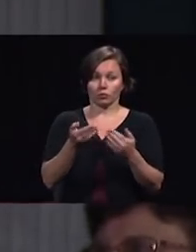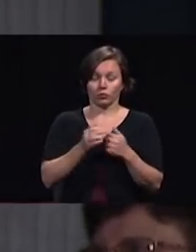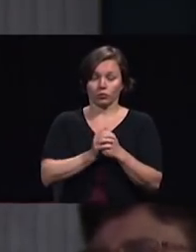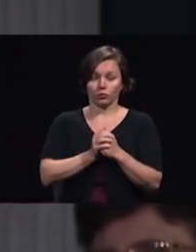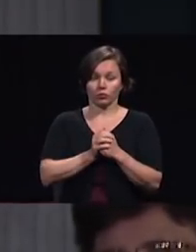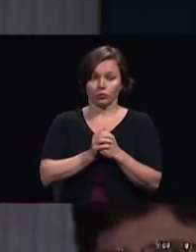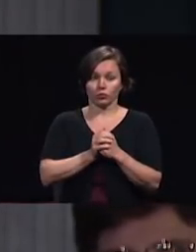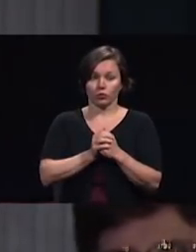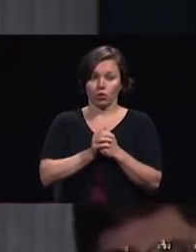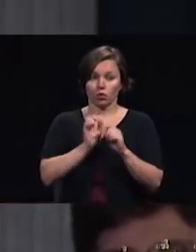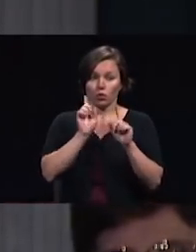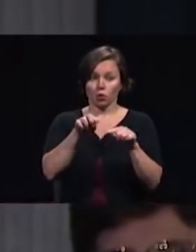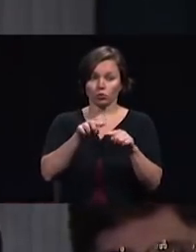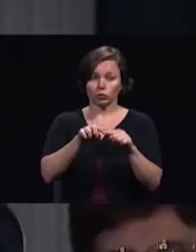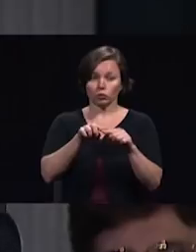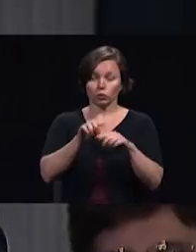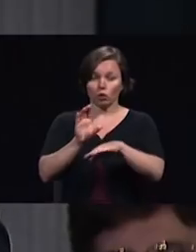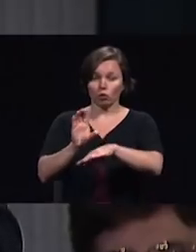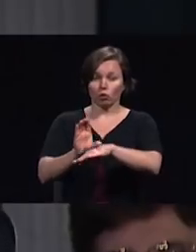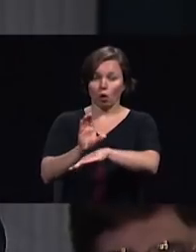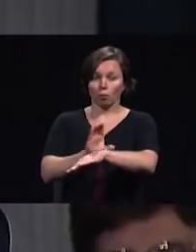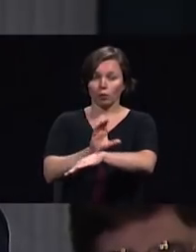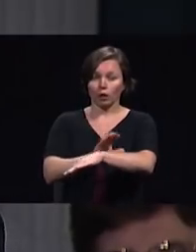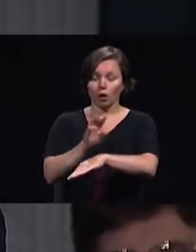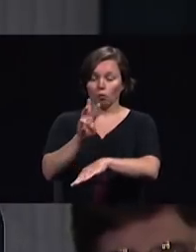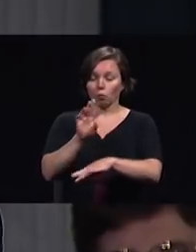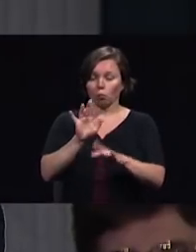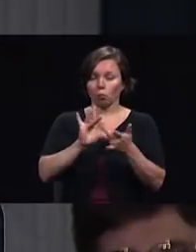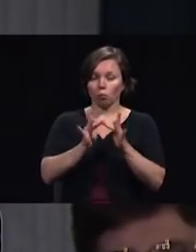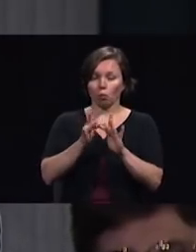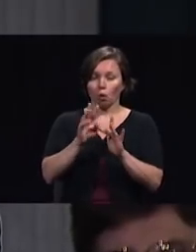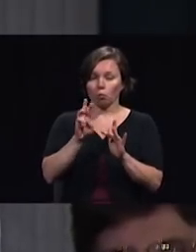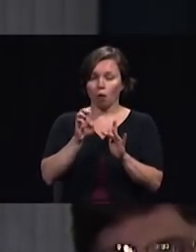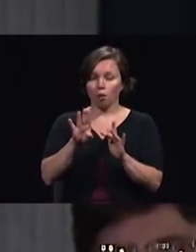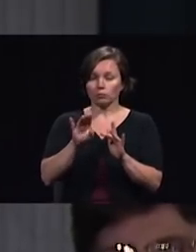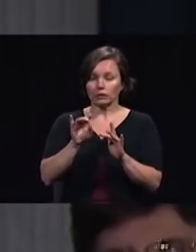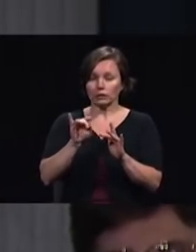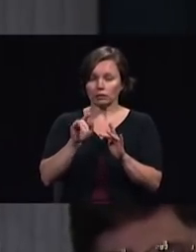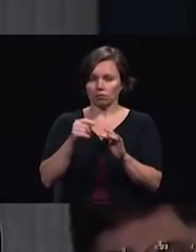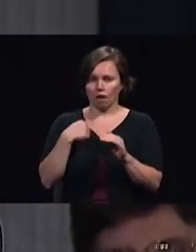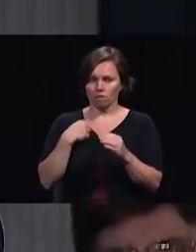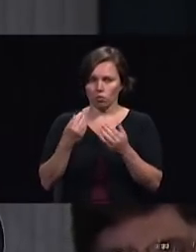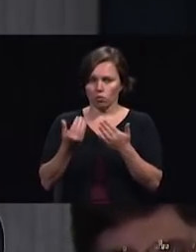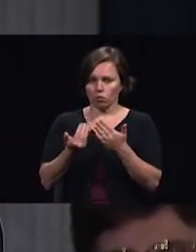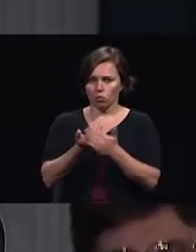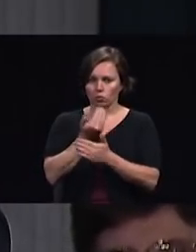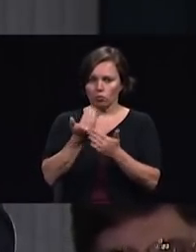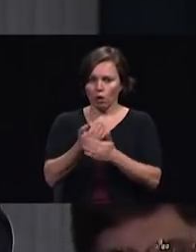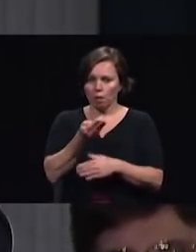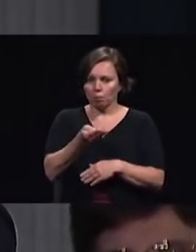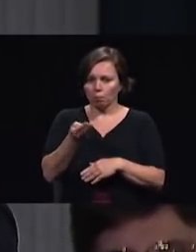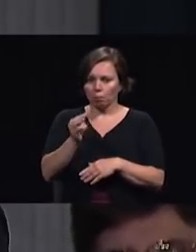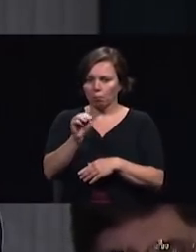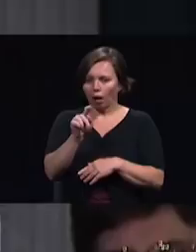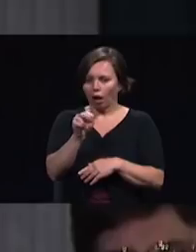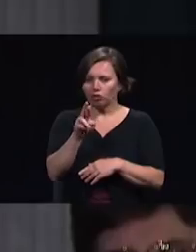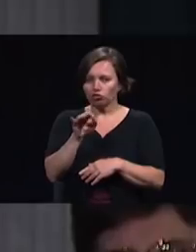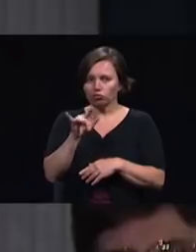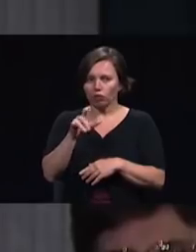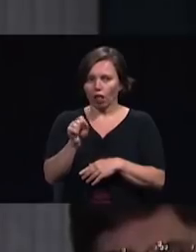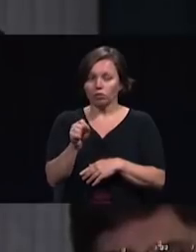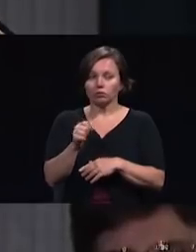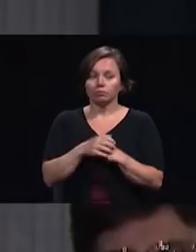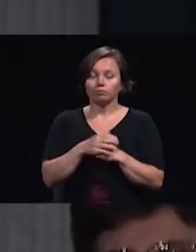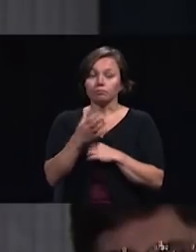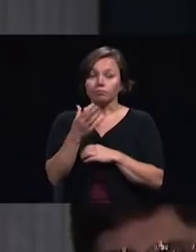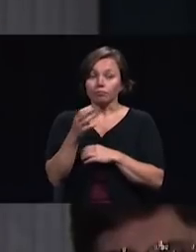and you have plenty of brand new material state-of-the-art graphics and then the subject